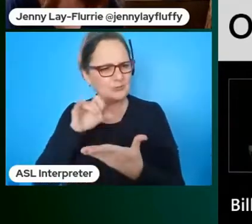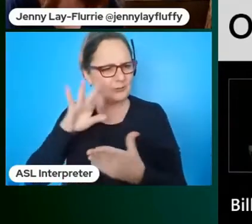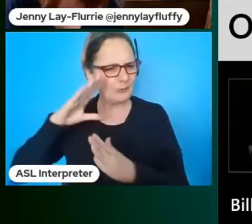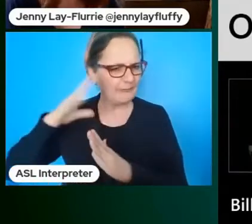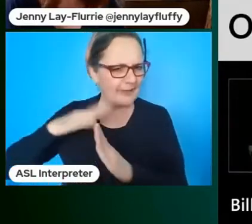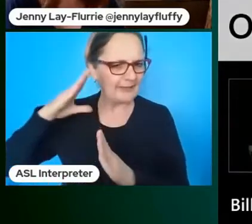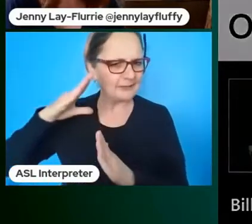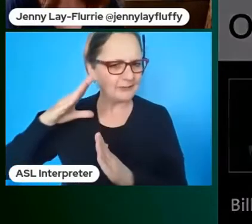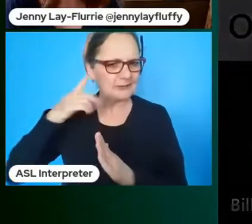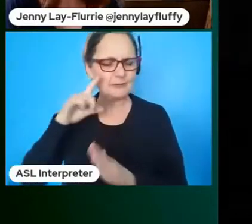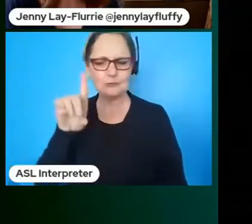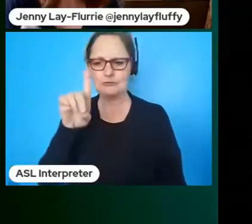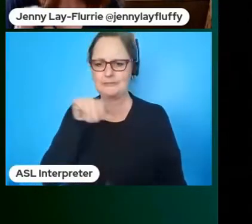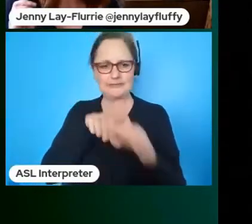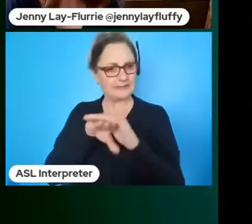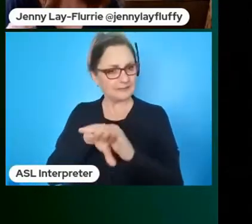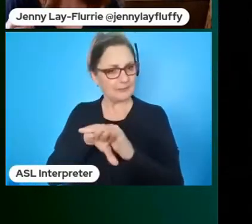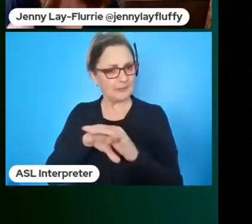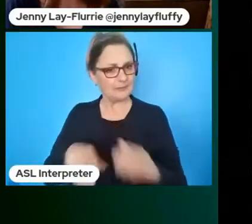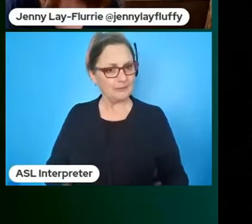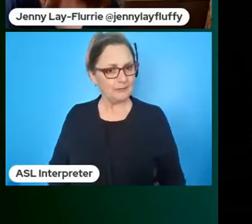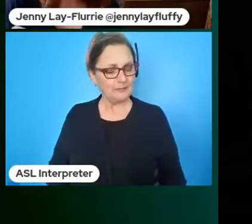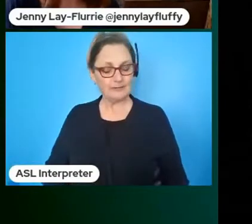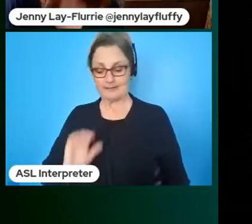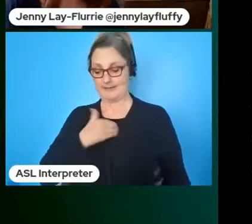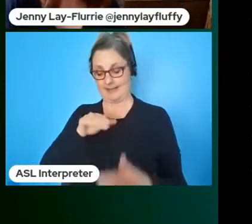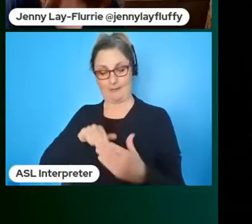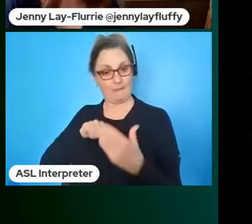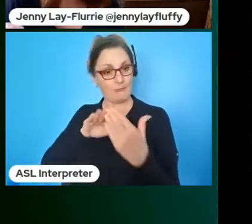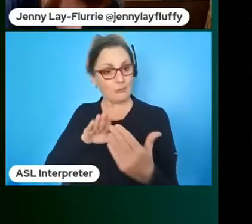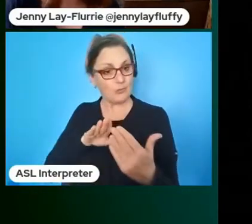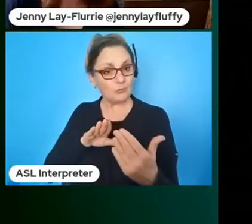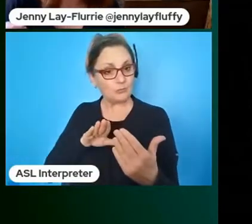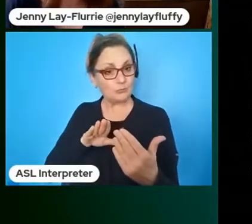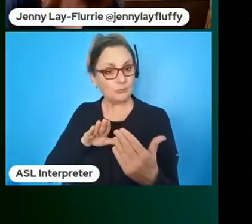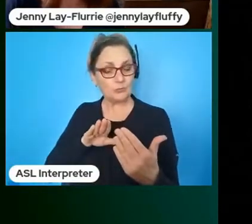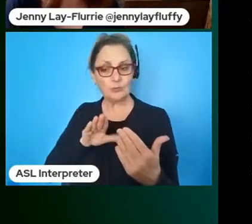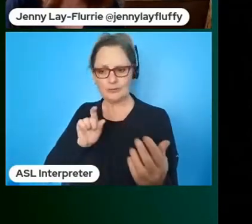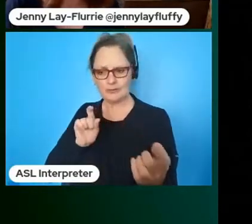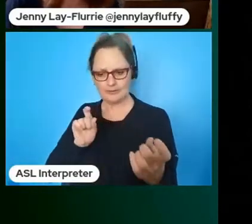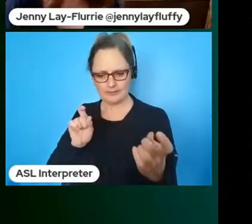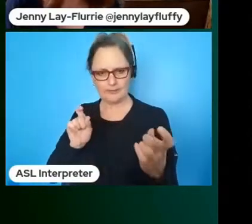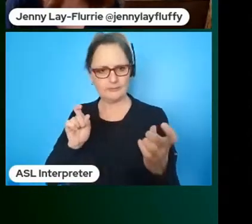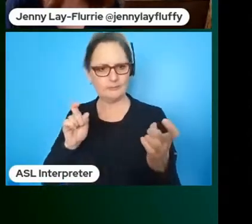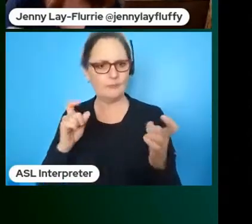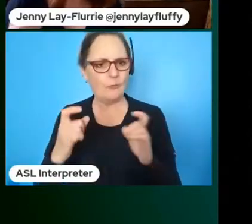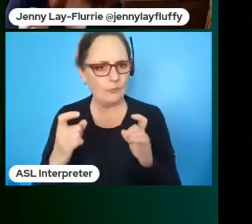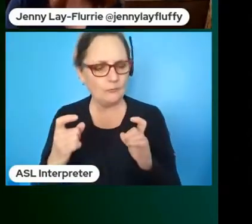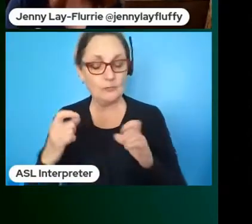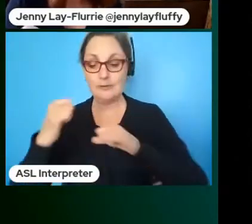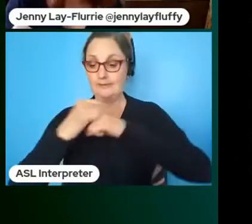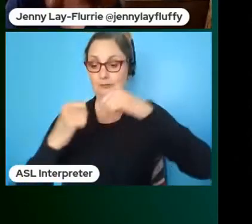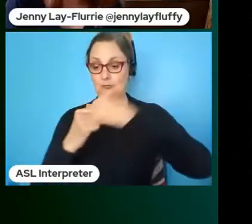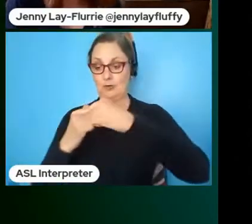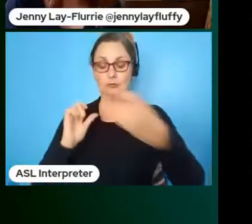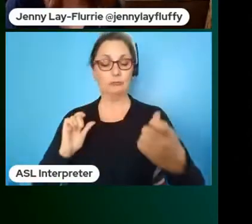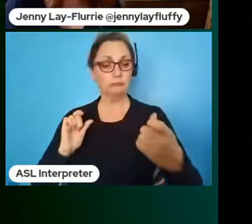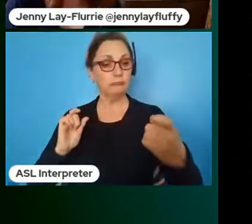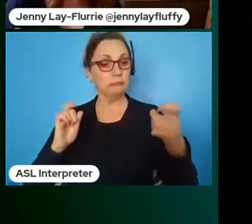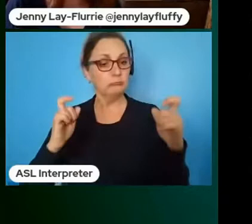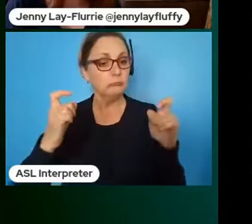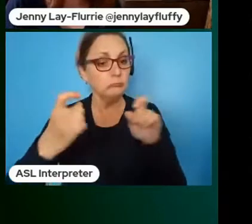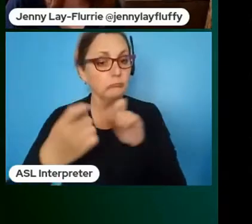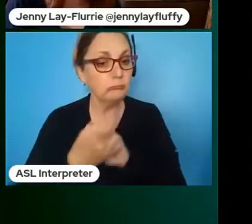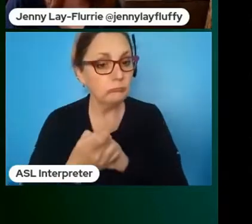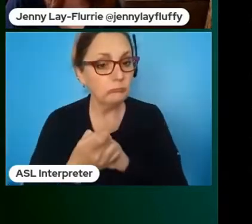our approach now has evolved and our structure has evolved our principle at microsoft